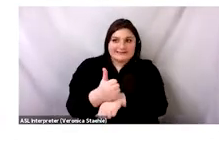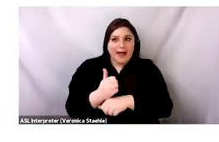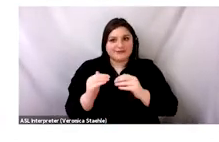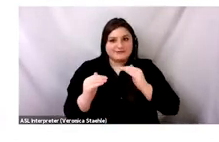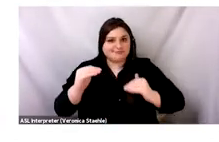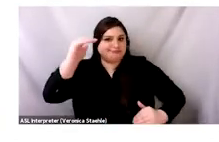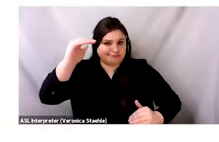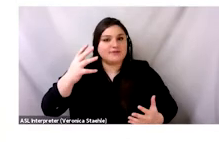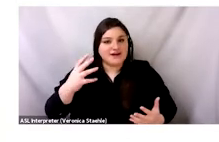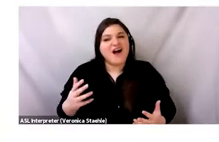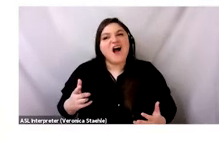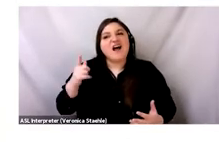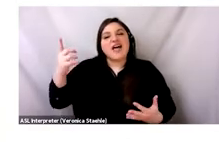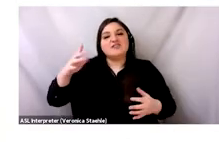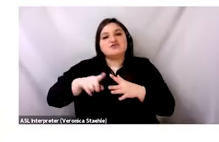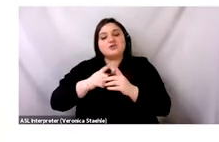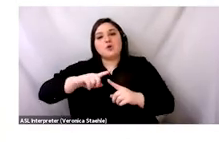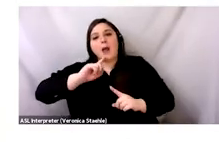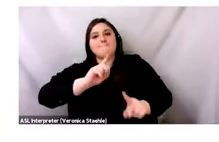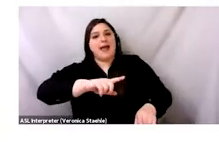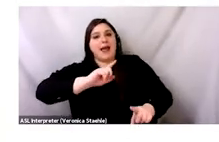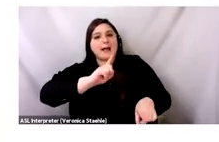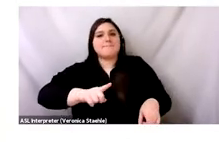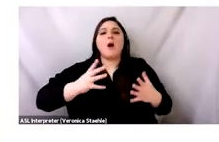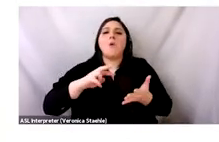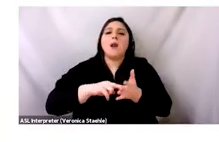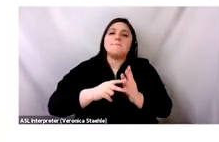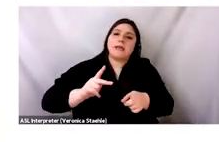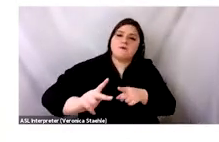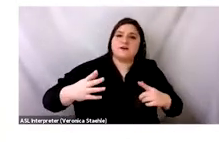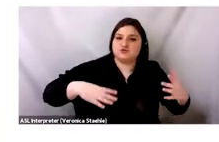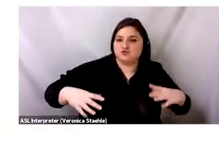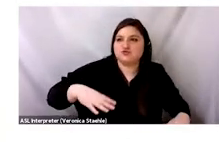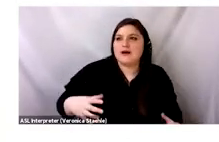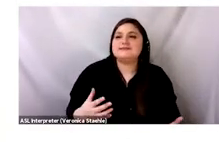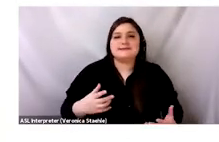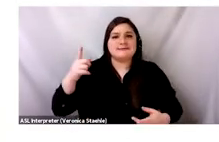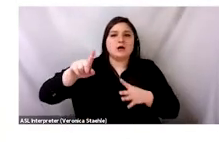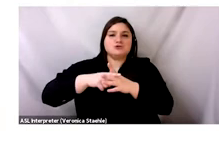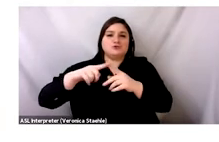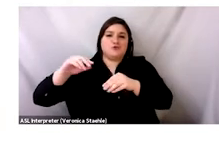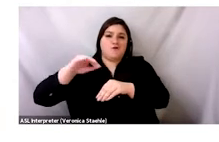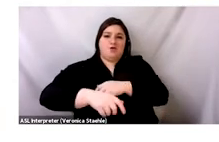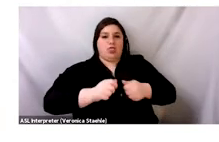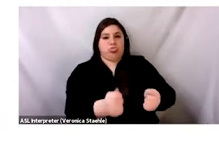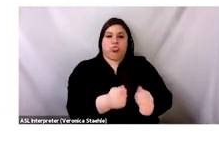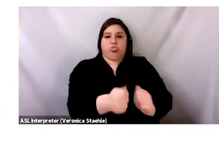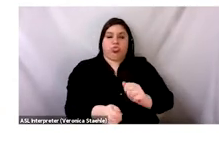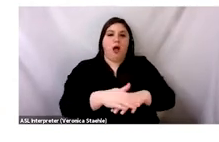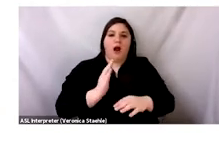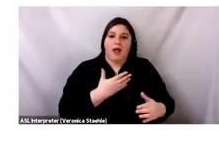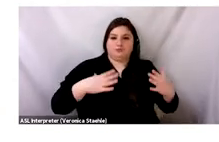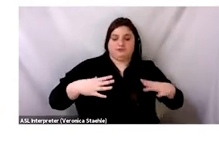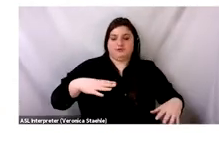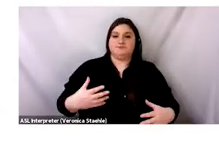So that really sets it apart how, you know, the idea of professional dressing and then clothing from the West has become a big part of